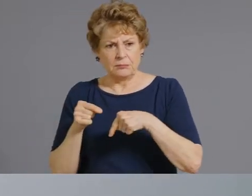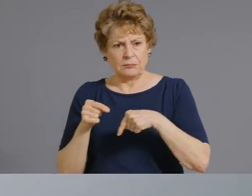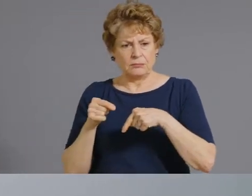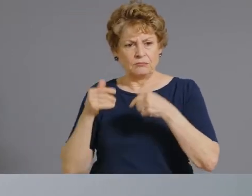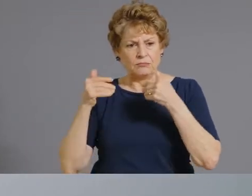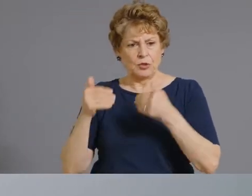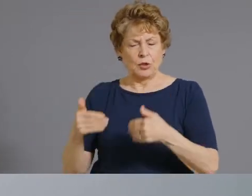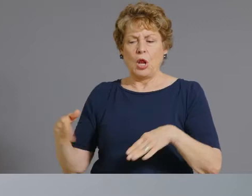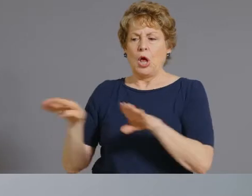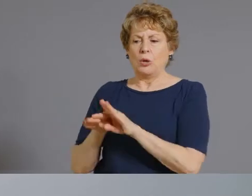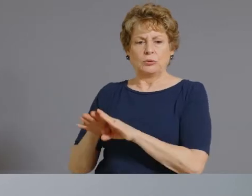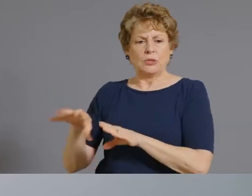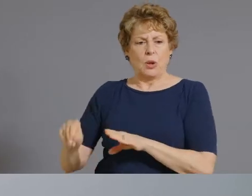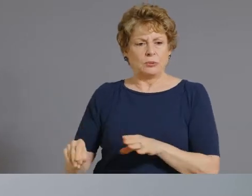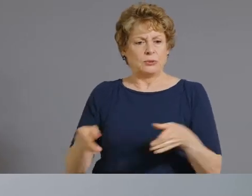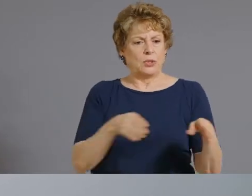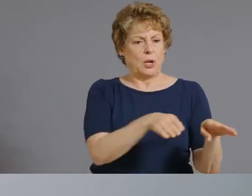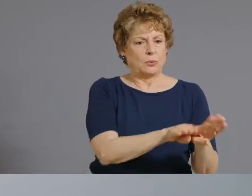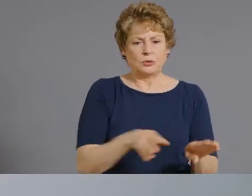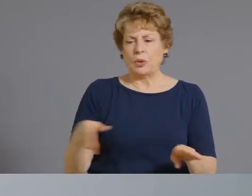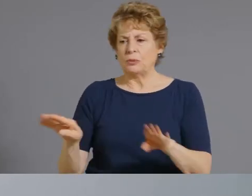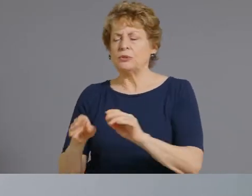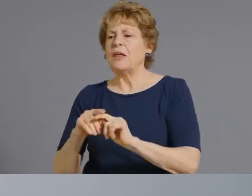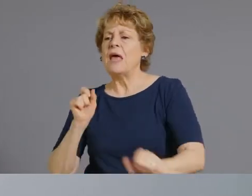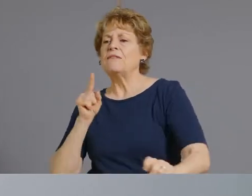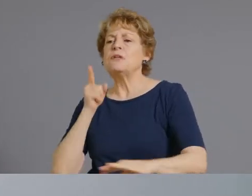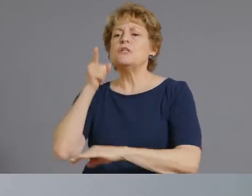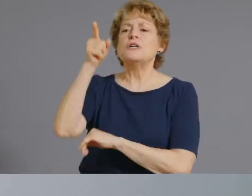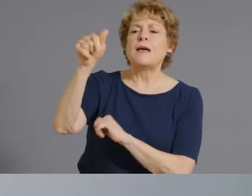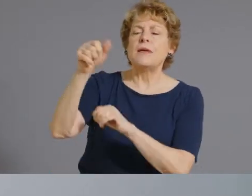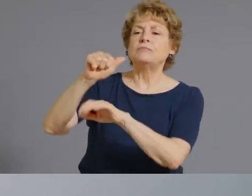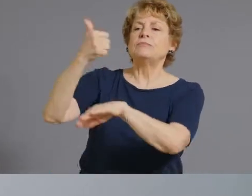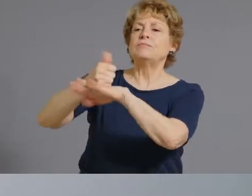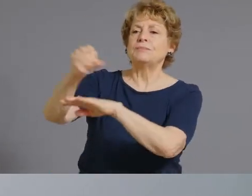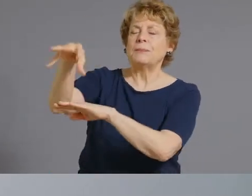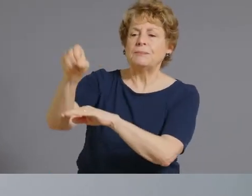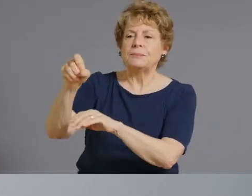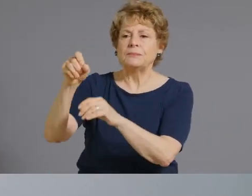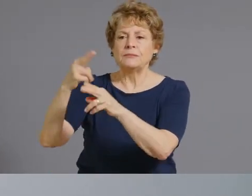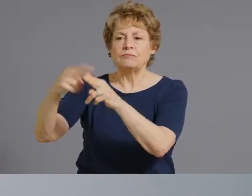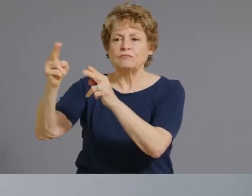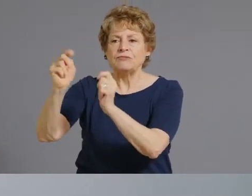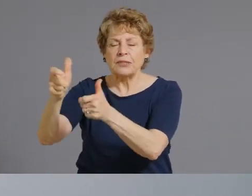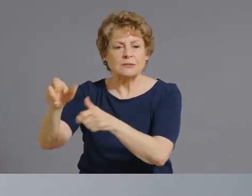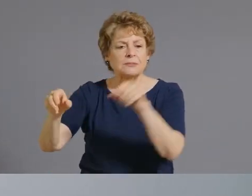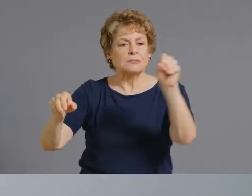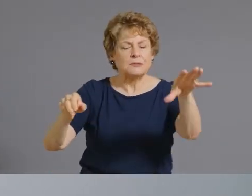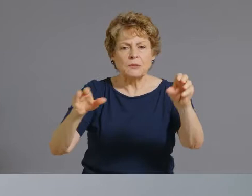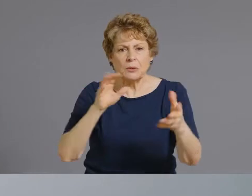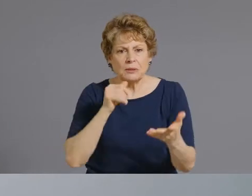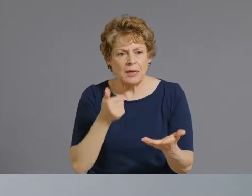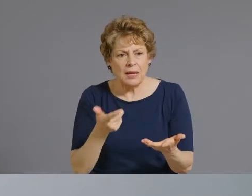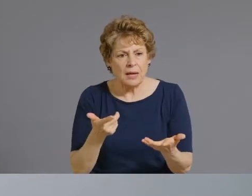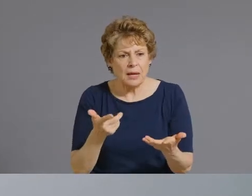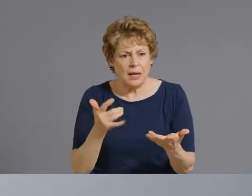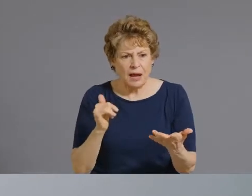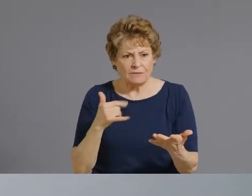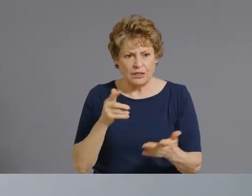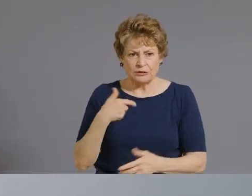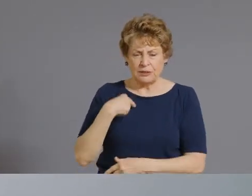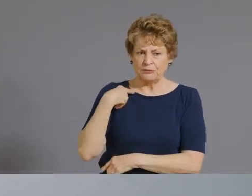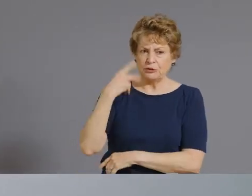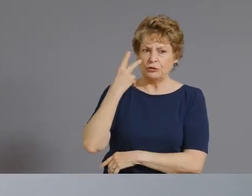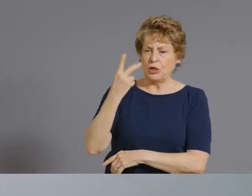pop-up events you know i just covered a buckeye pop-up event this week it's the first one that far less though so i'm just curious why we didn't